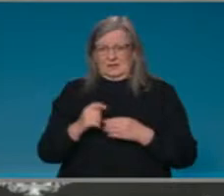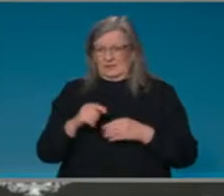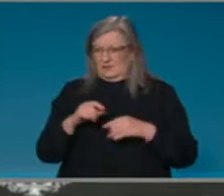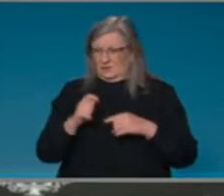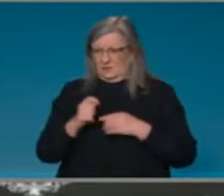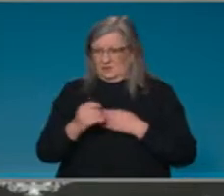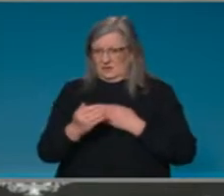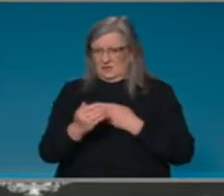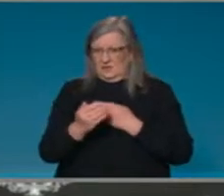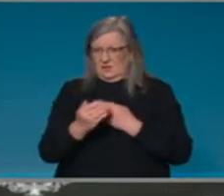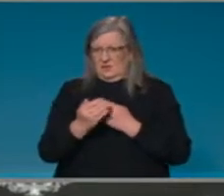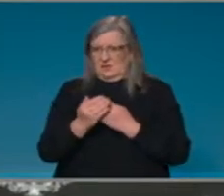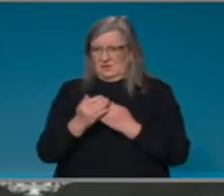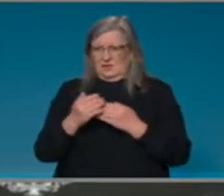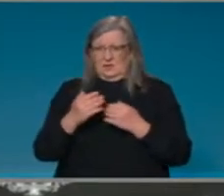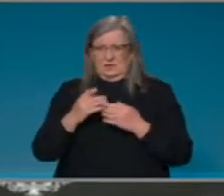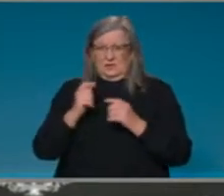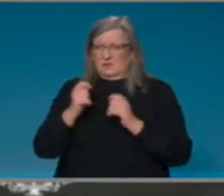ones.